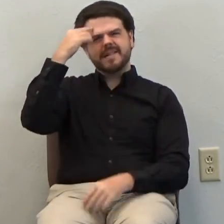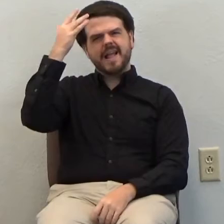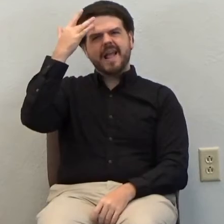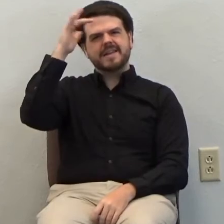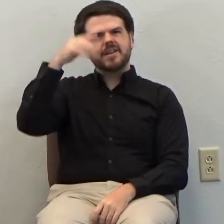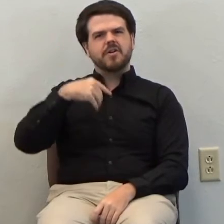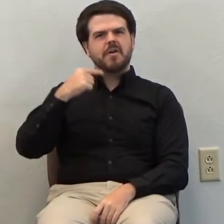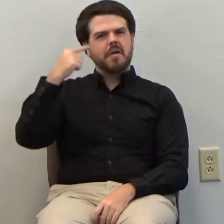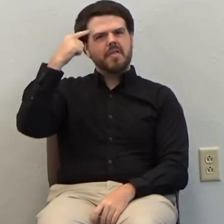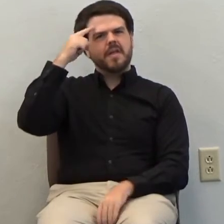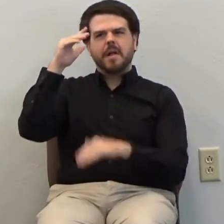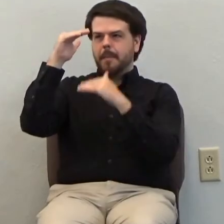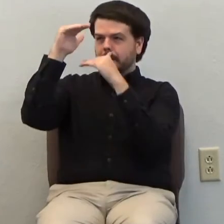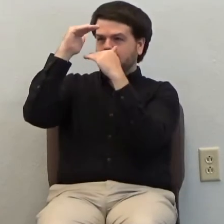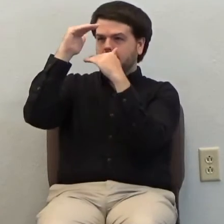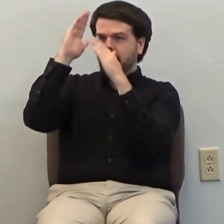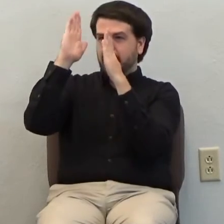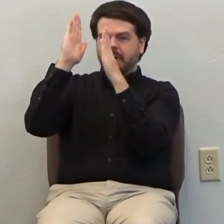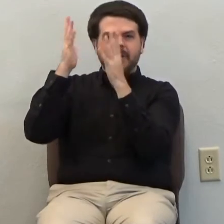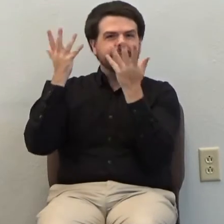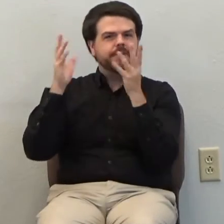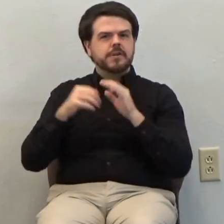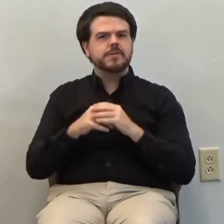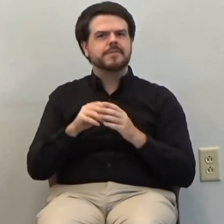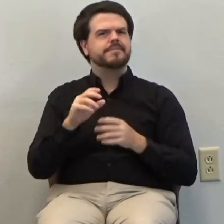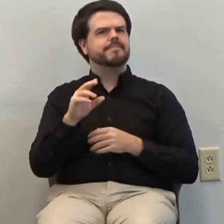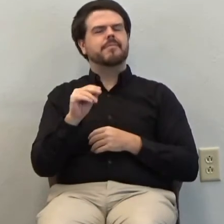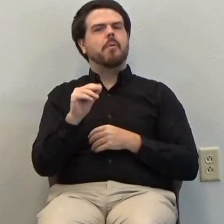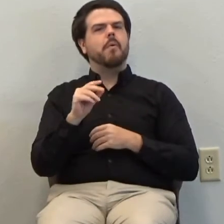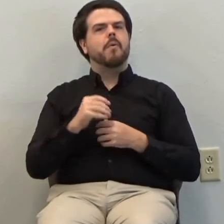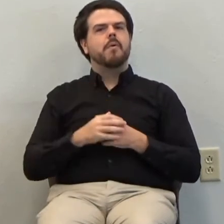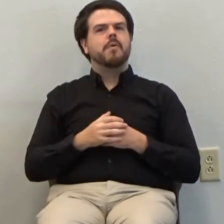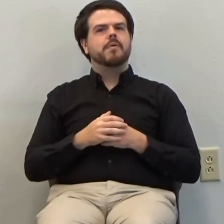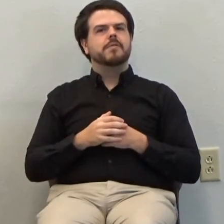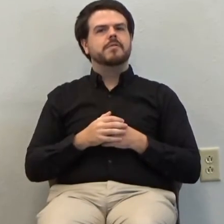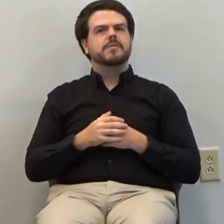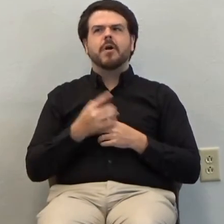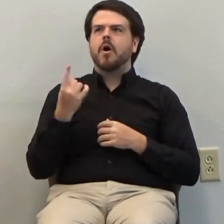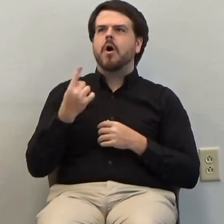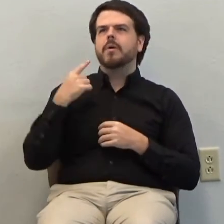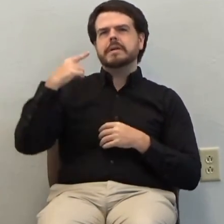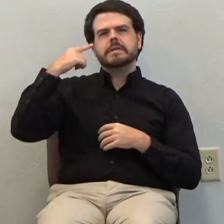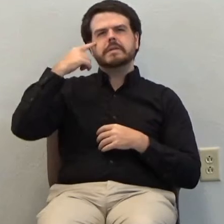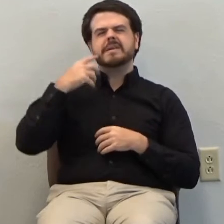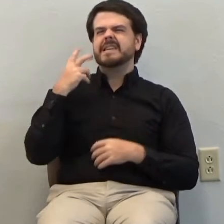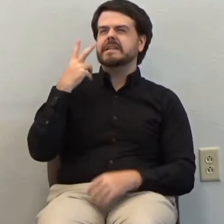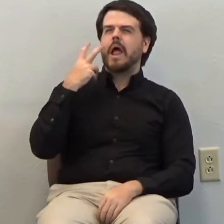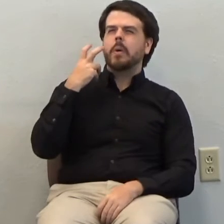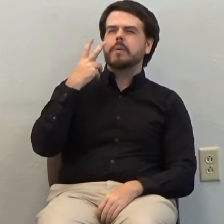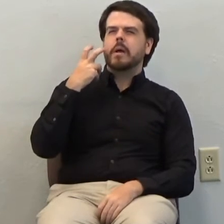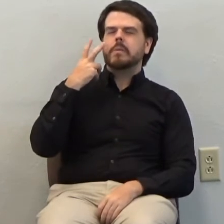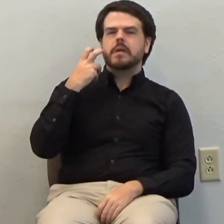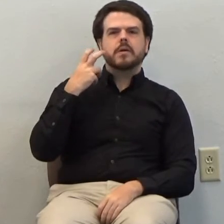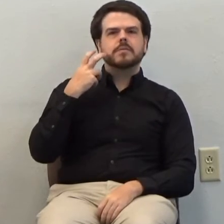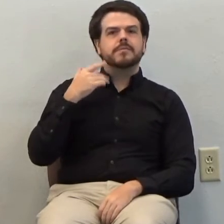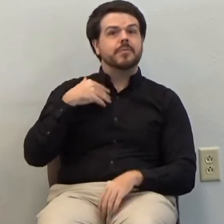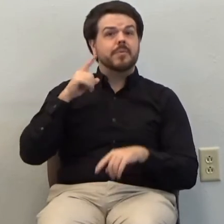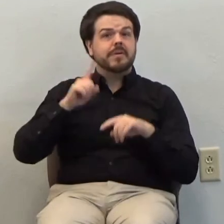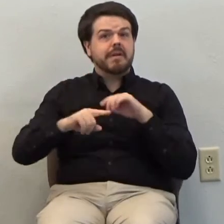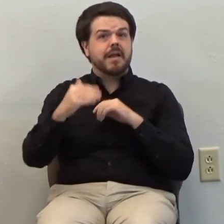that's the be-all and end of all things, we can only go so far. And we always have to live in doubt anyway because we can't know all things.